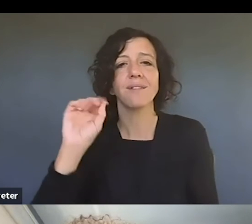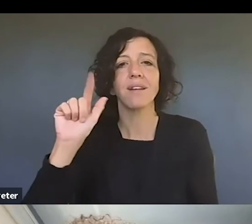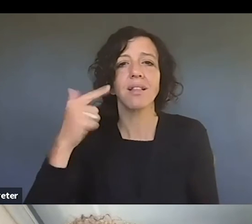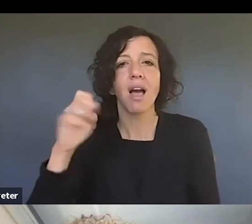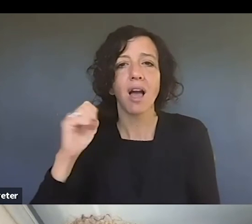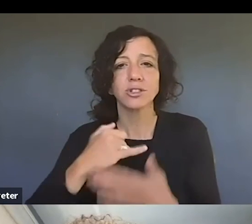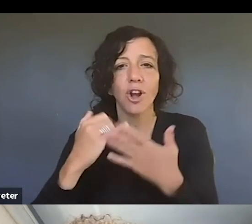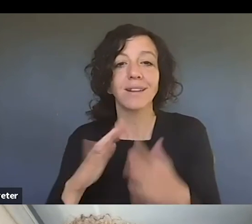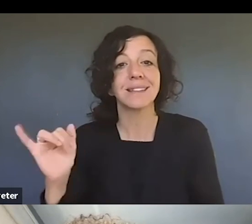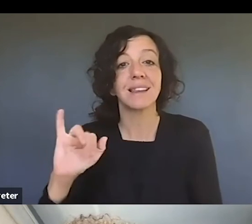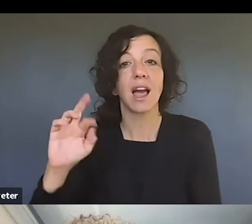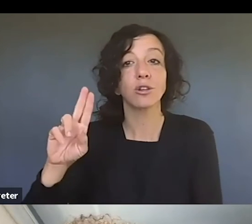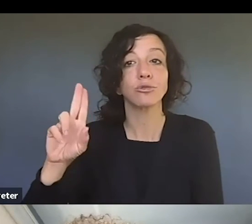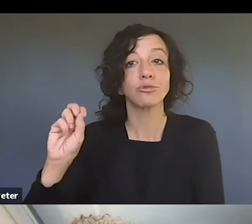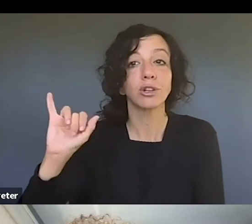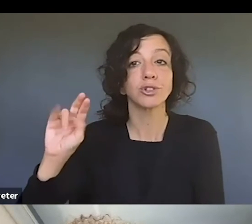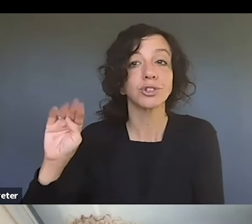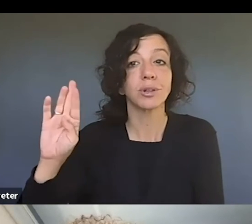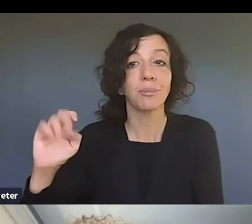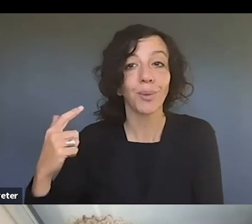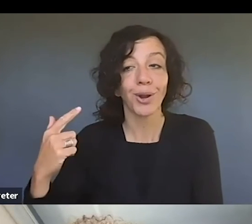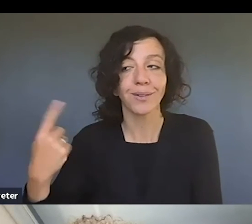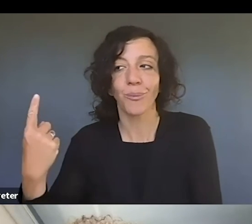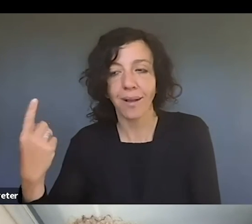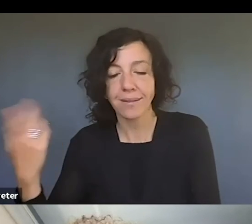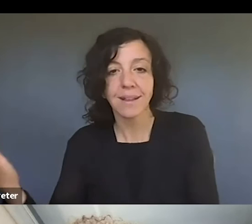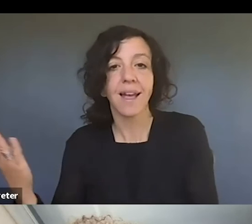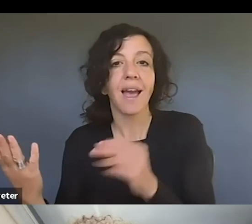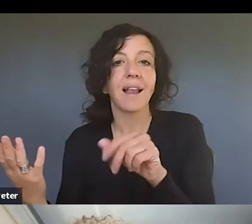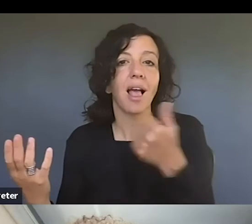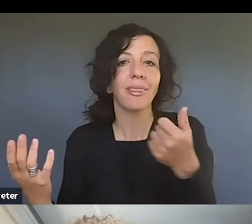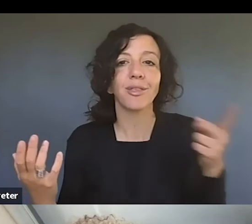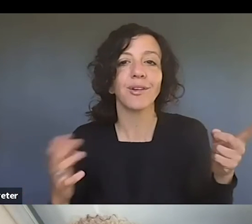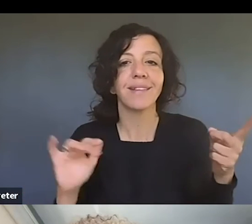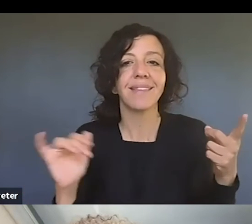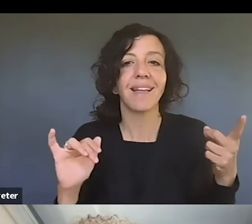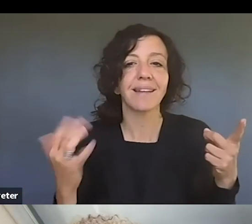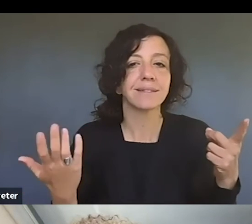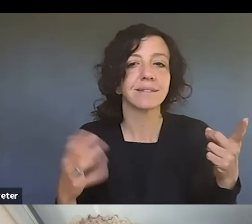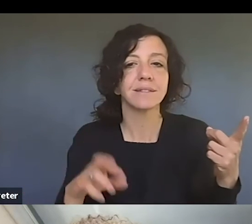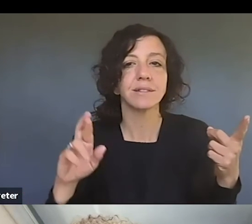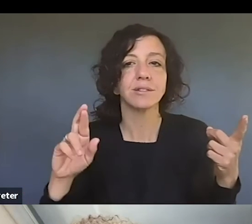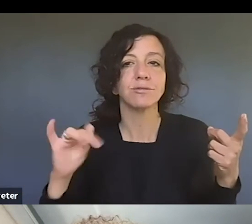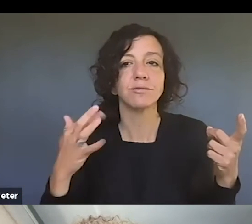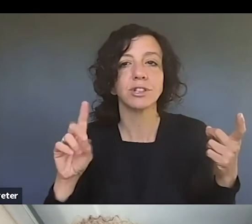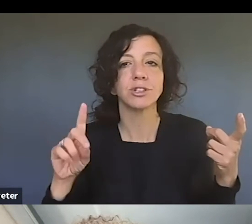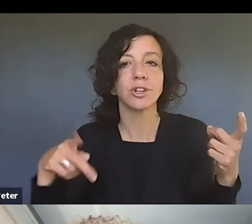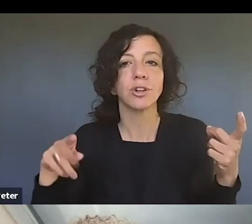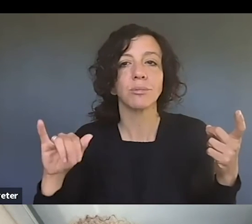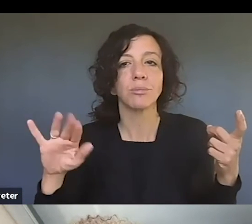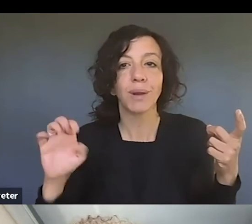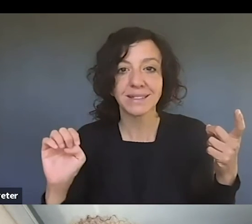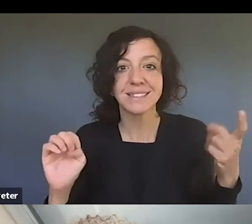on the one hand, and then there are people, you know, um, like, you know, Richard Prince on the other hand,